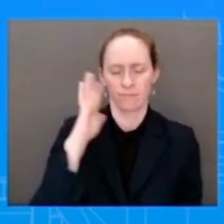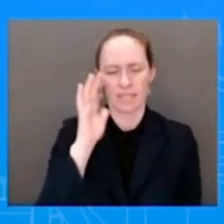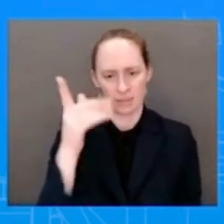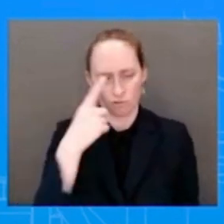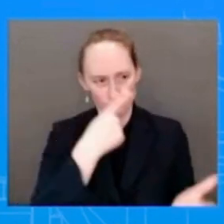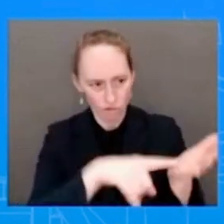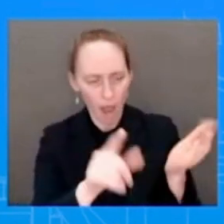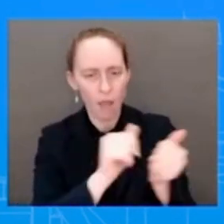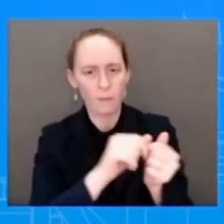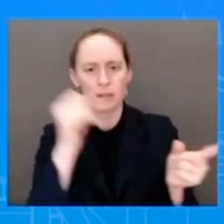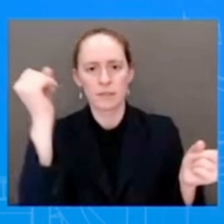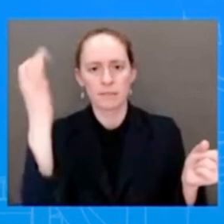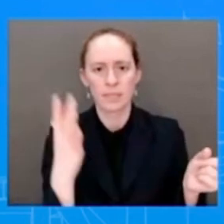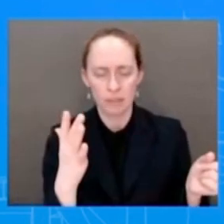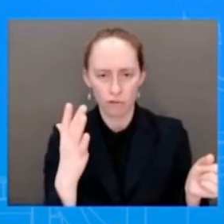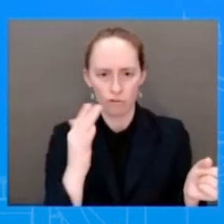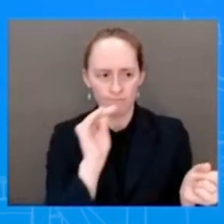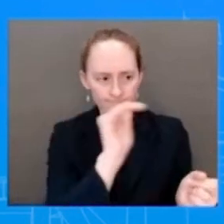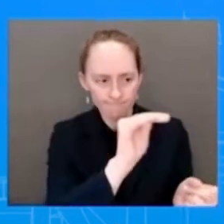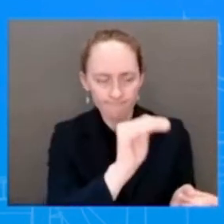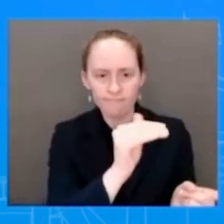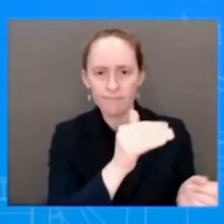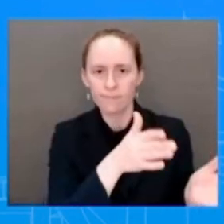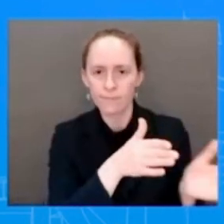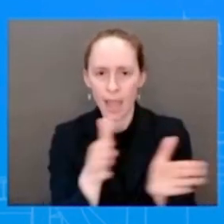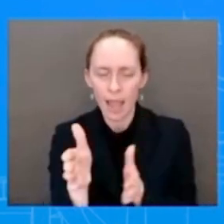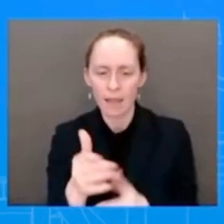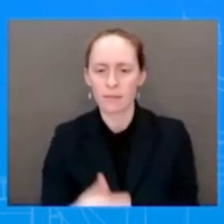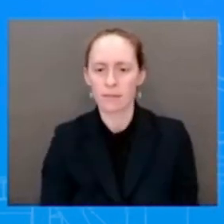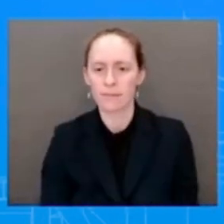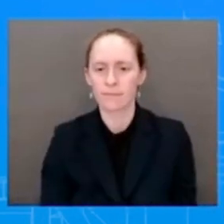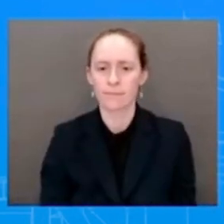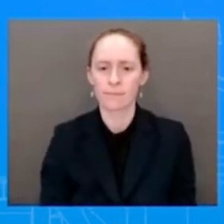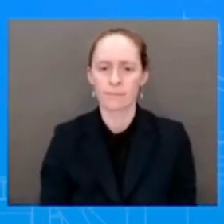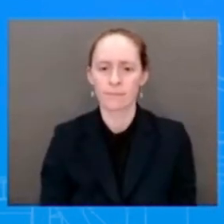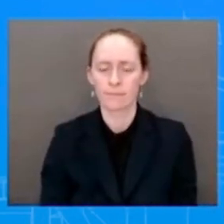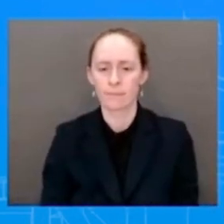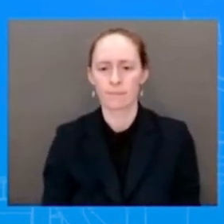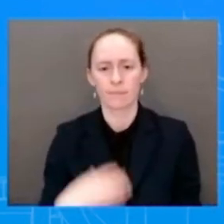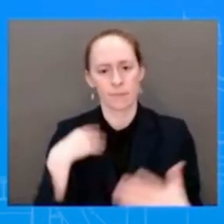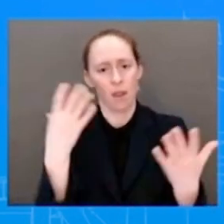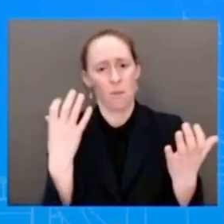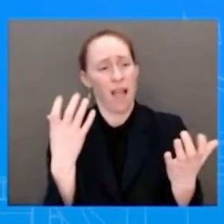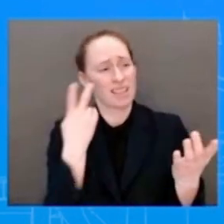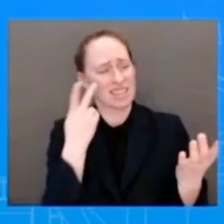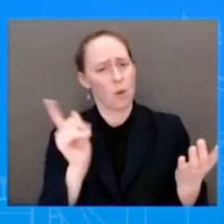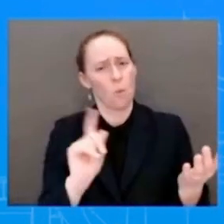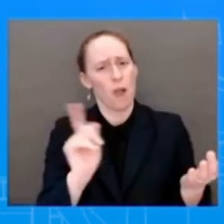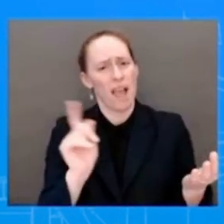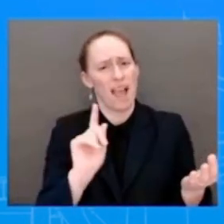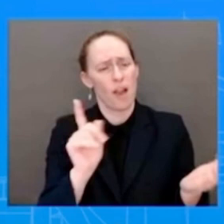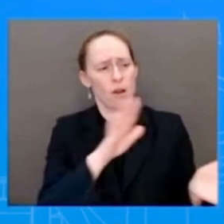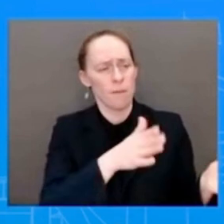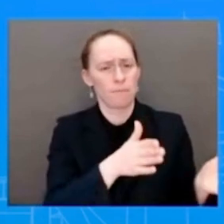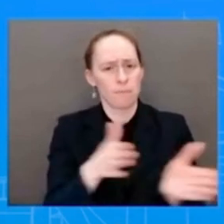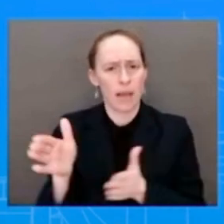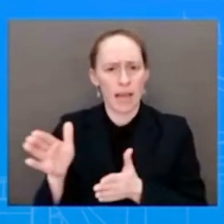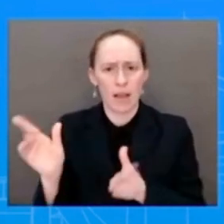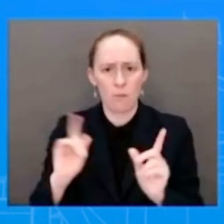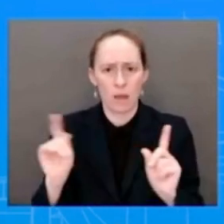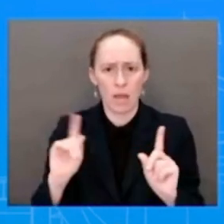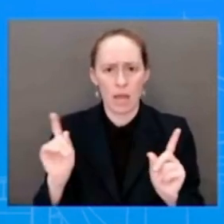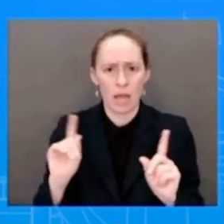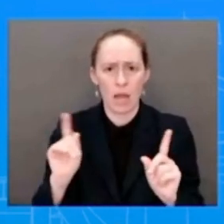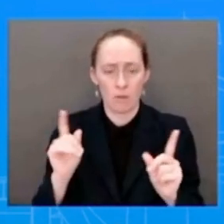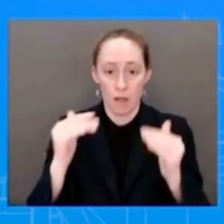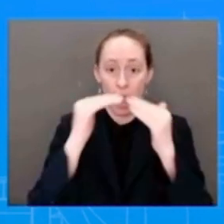stated many times before, we want to see what their plan is. We've heard from the House Republican Congress, but we want to get a sense